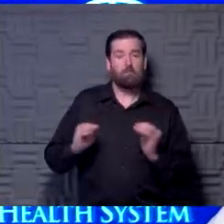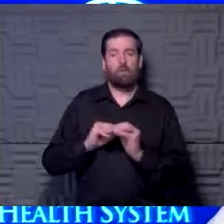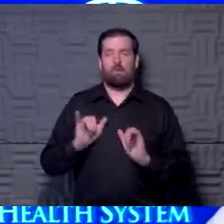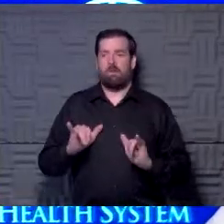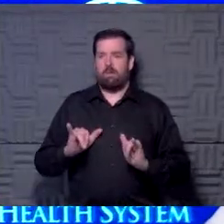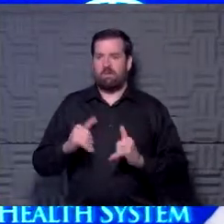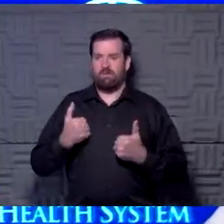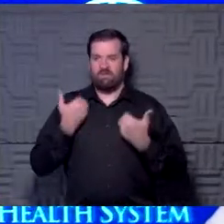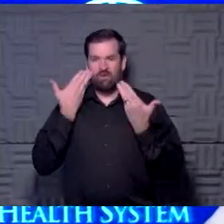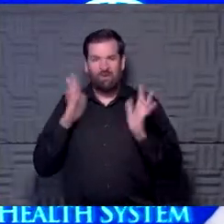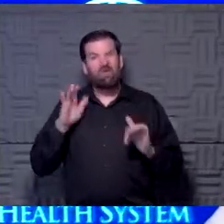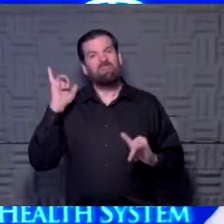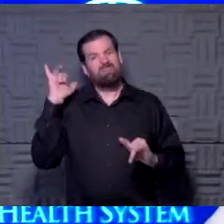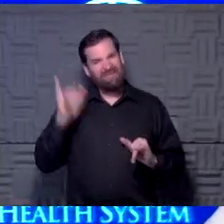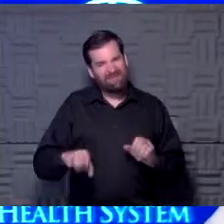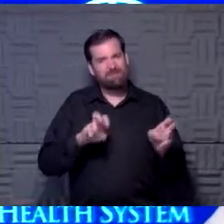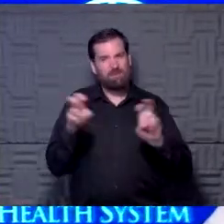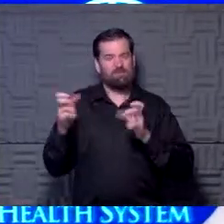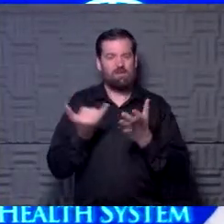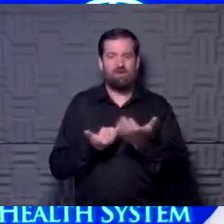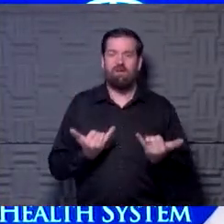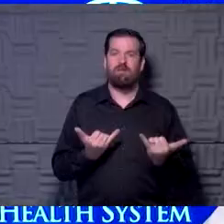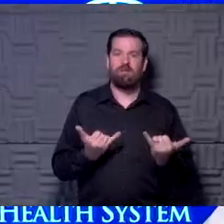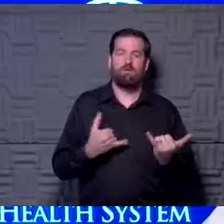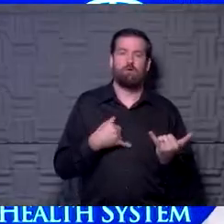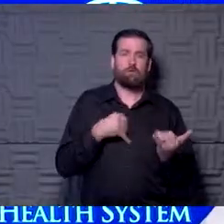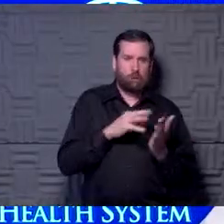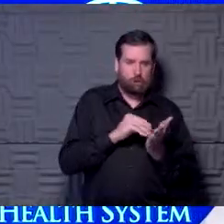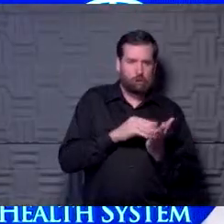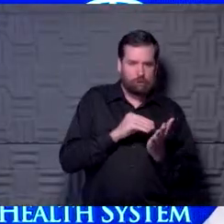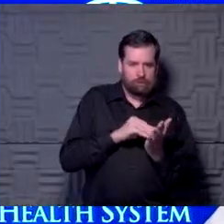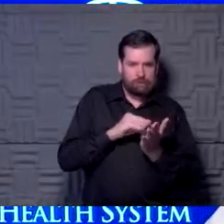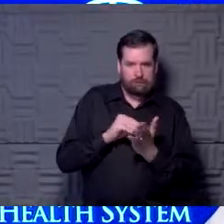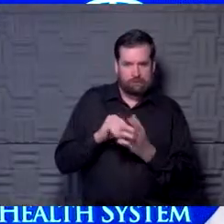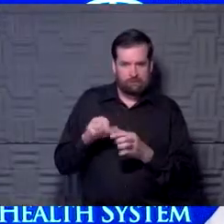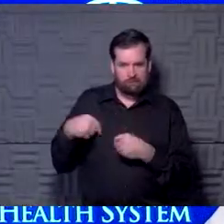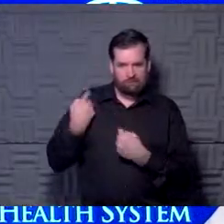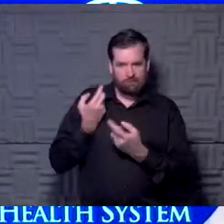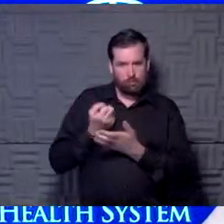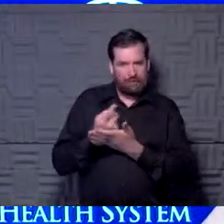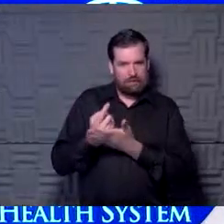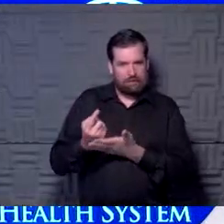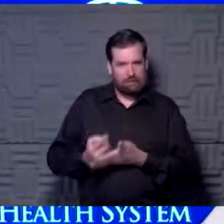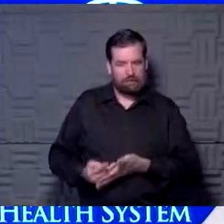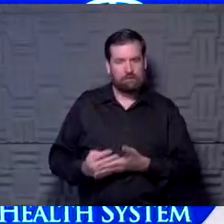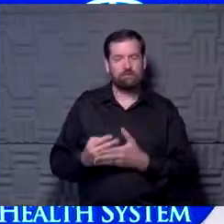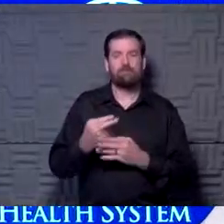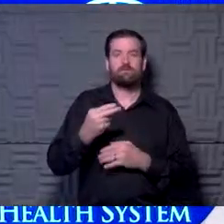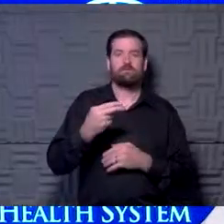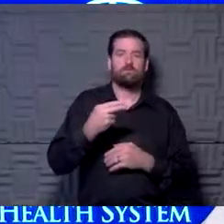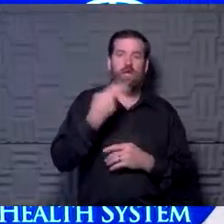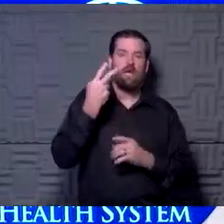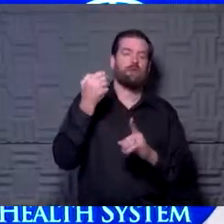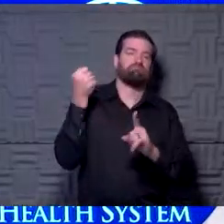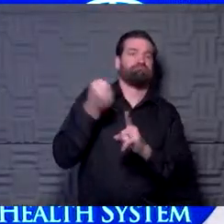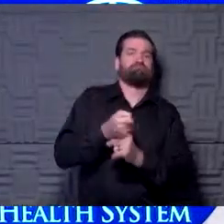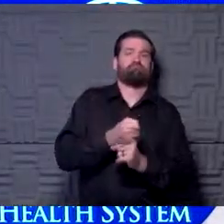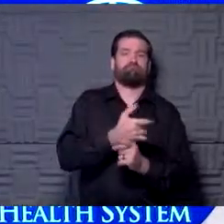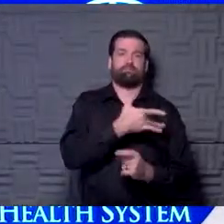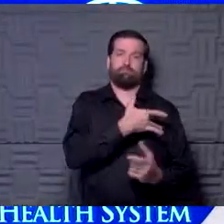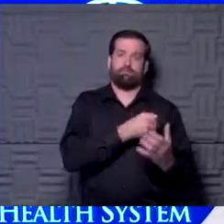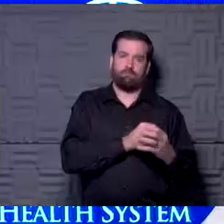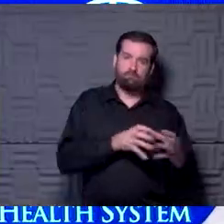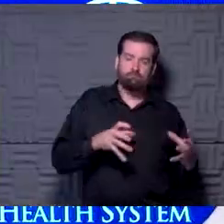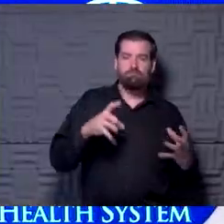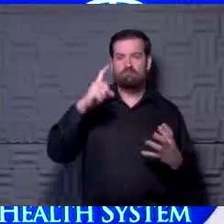And that's what's happening right now. We've learned things for the last few weeks about a high incidence of myocarditis and